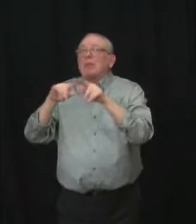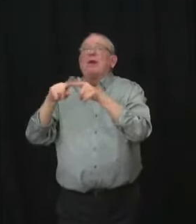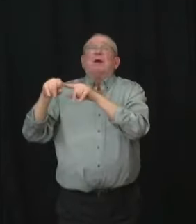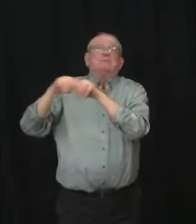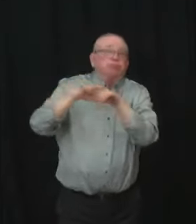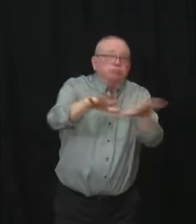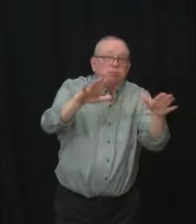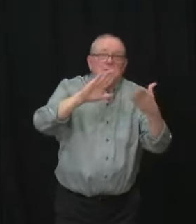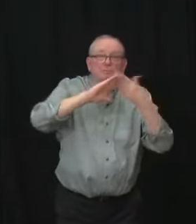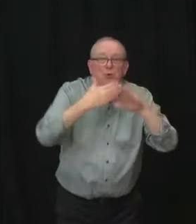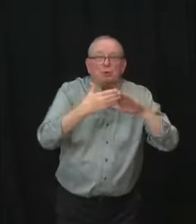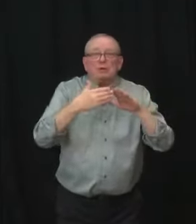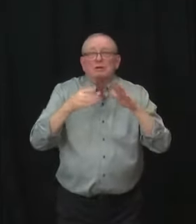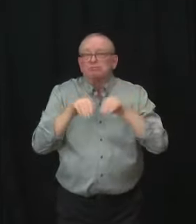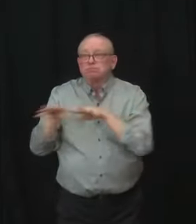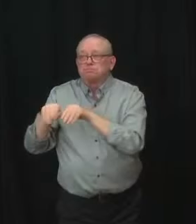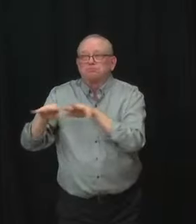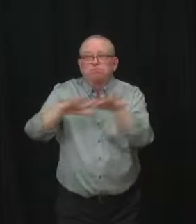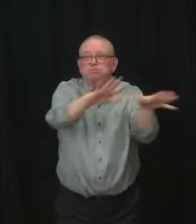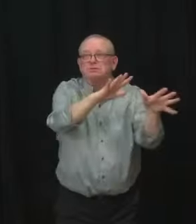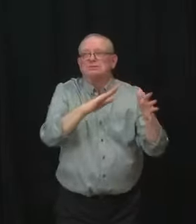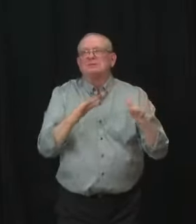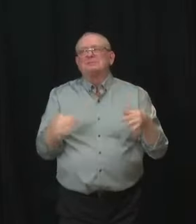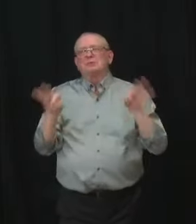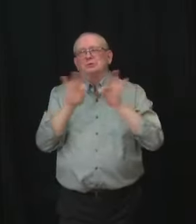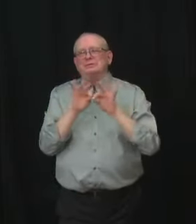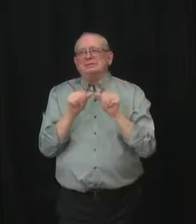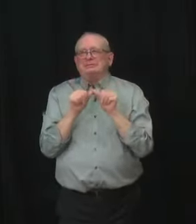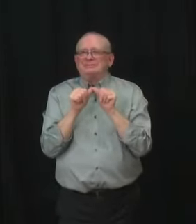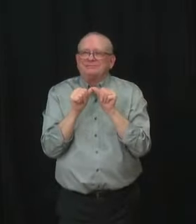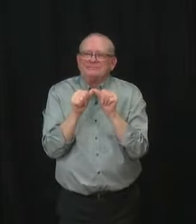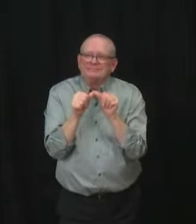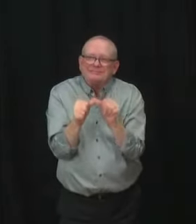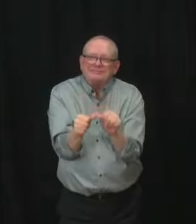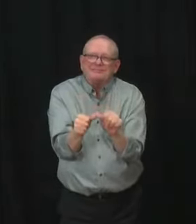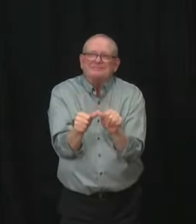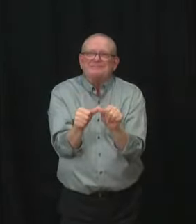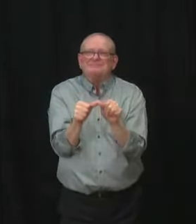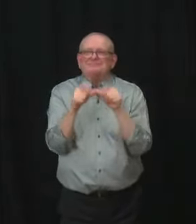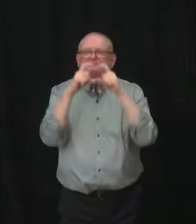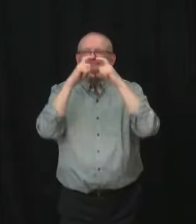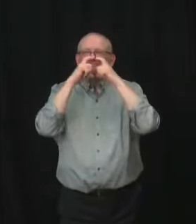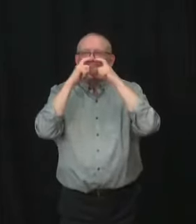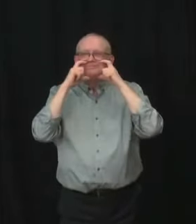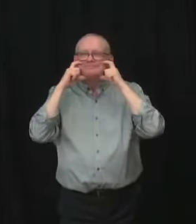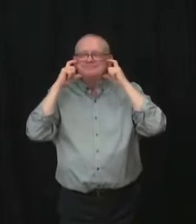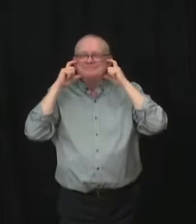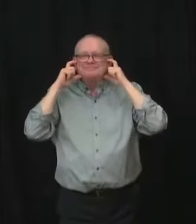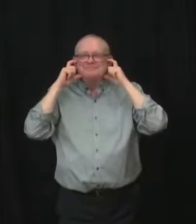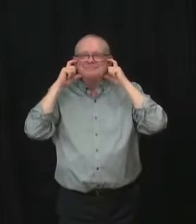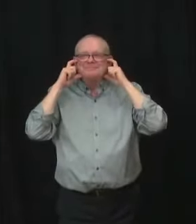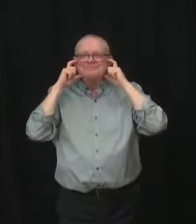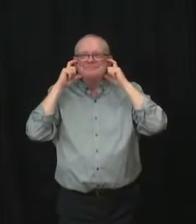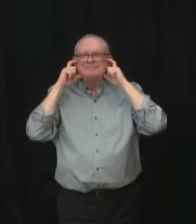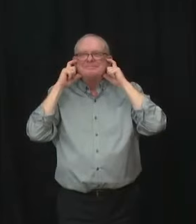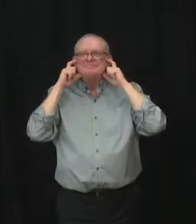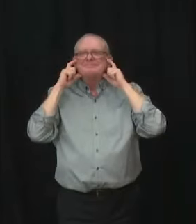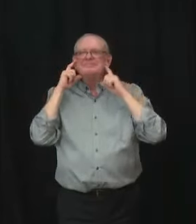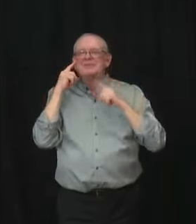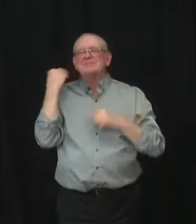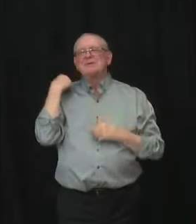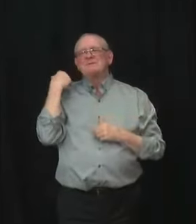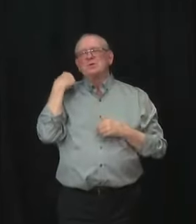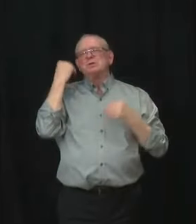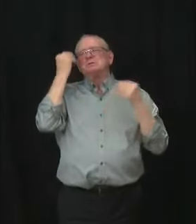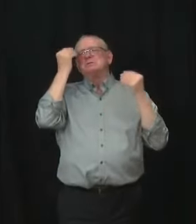we know have an impact and get through this current wave before we can consider how we